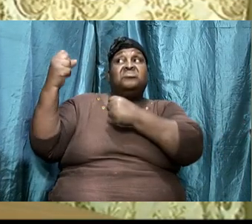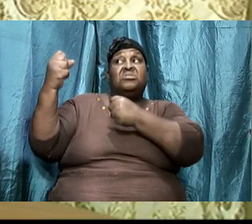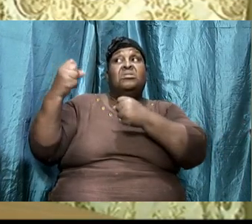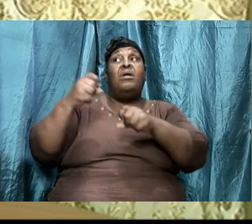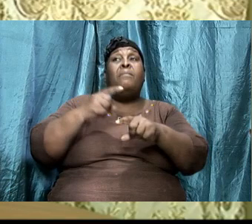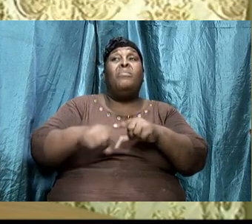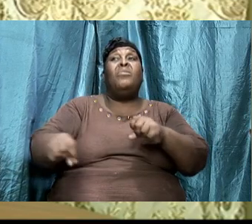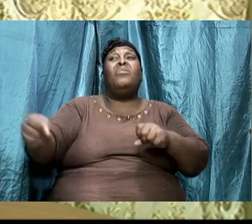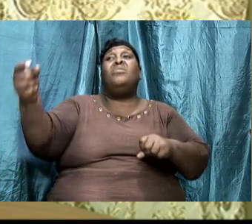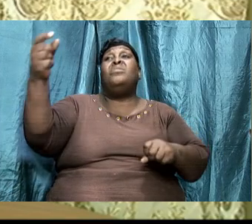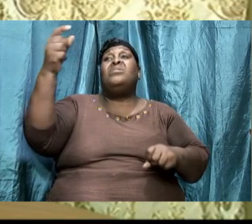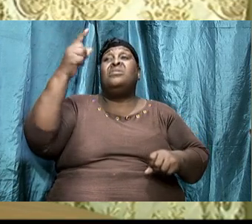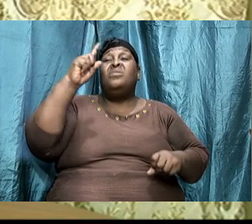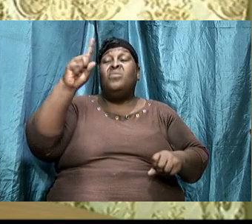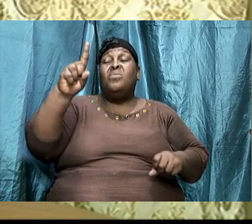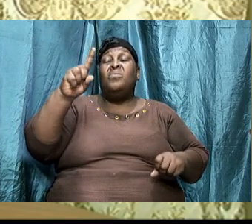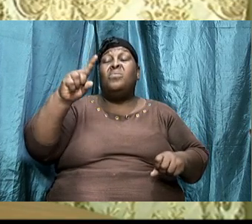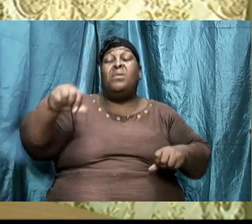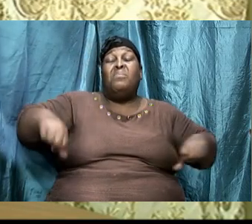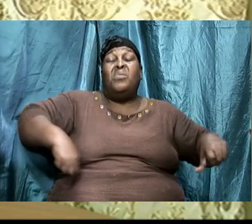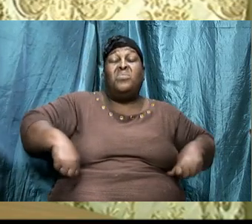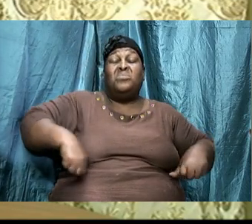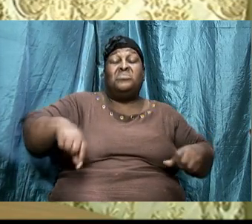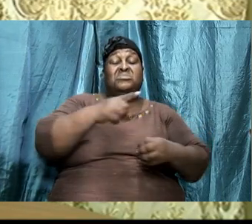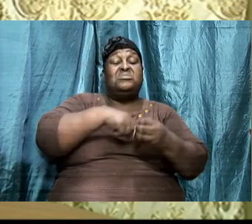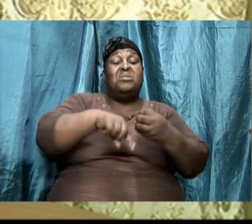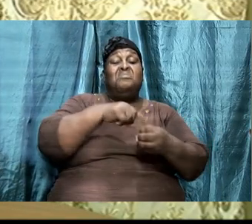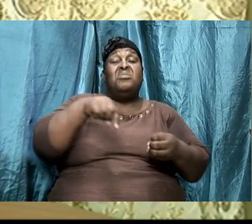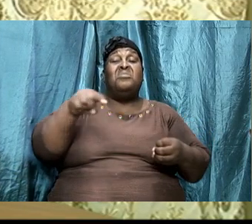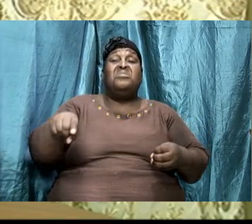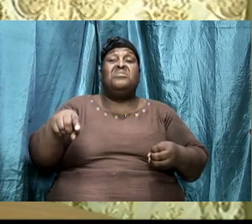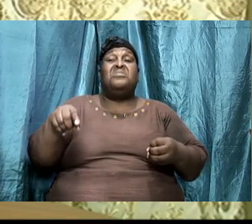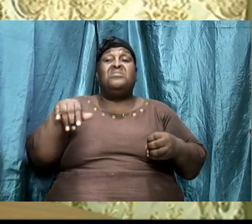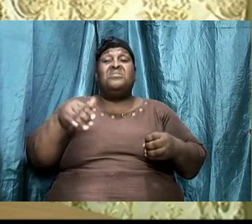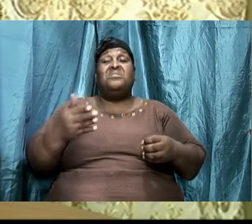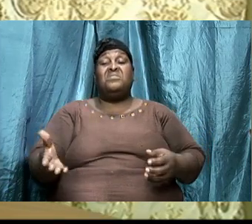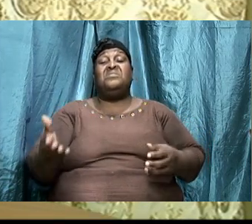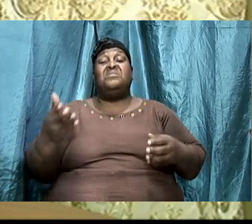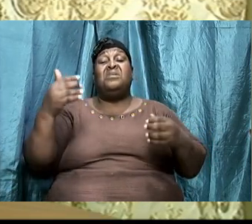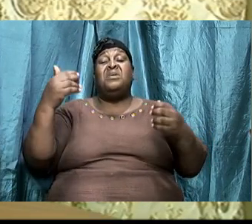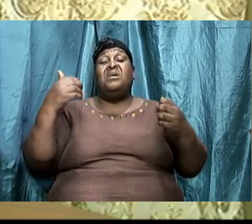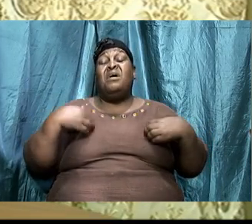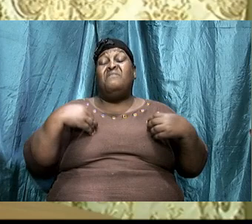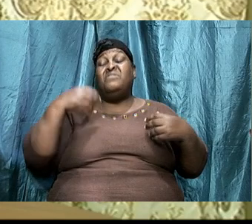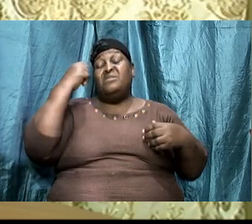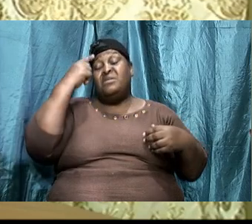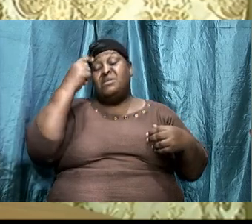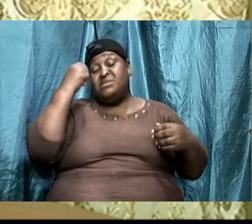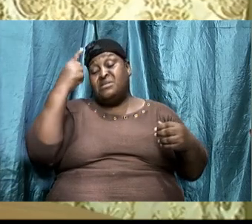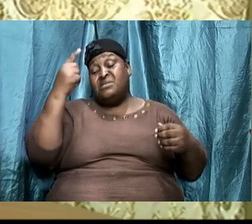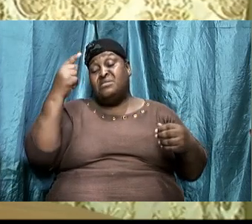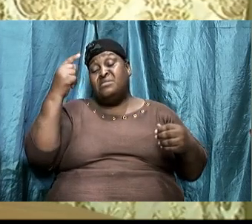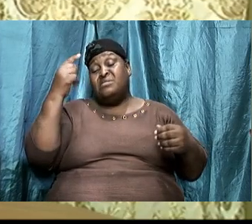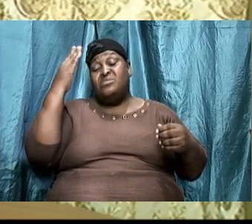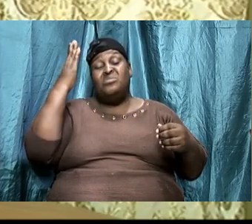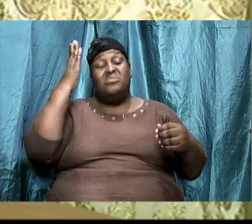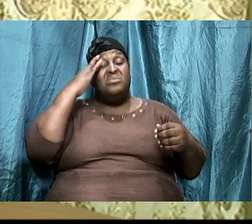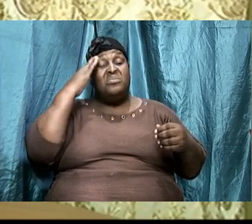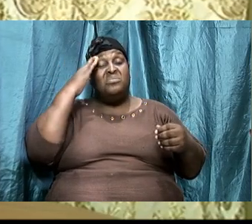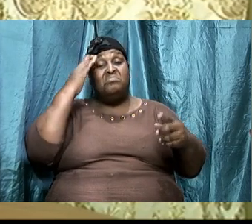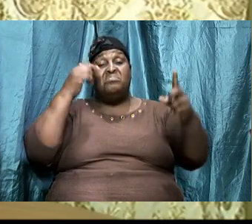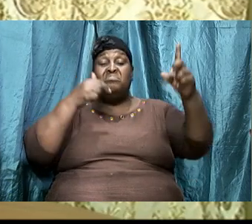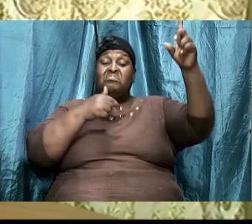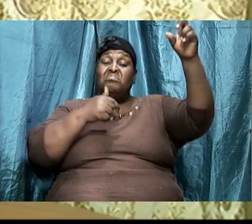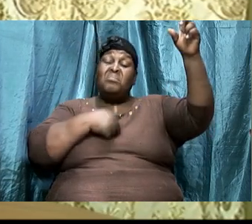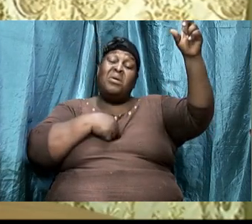one who boasts about this that they have the understanding to know that I am the